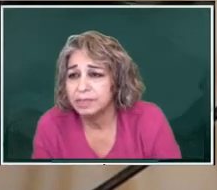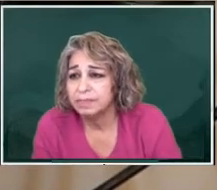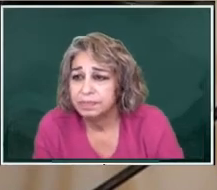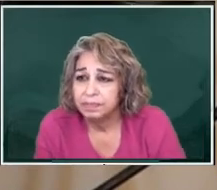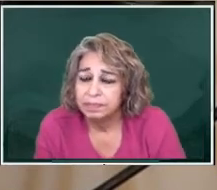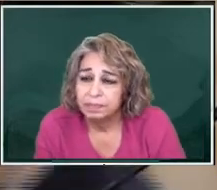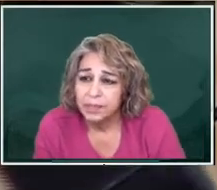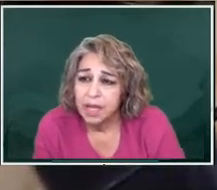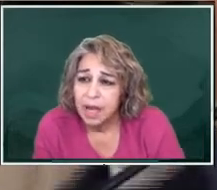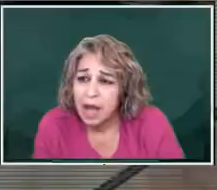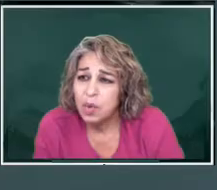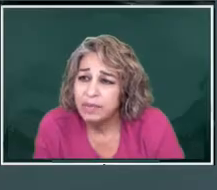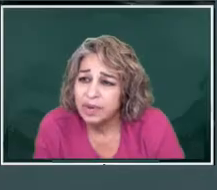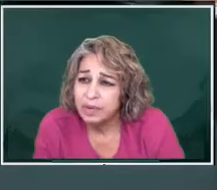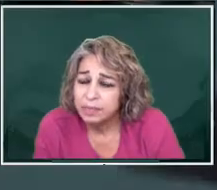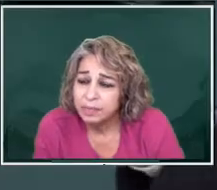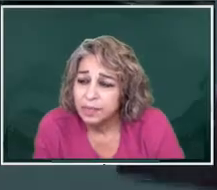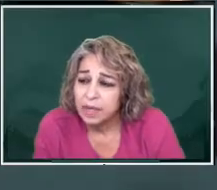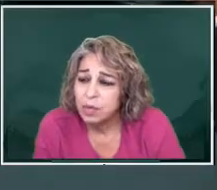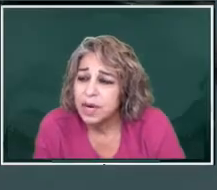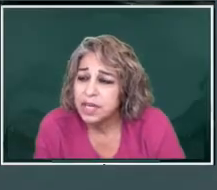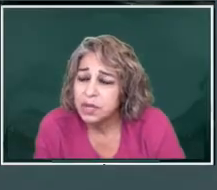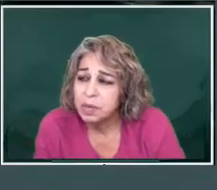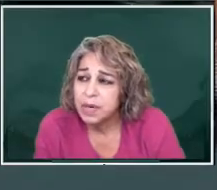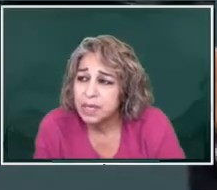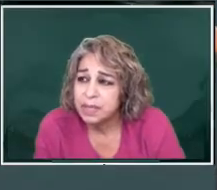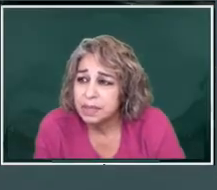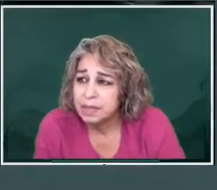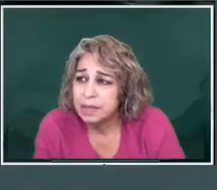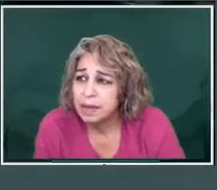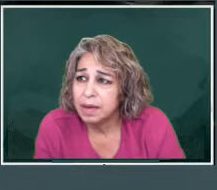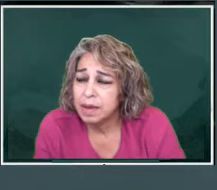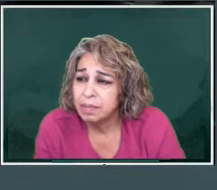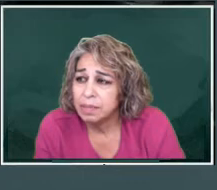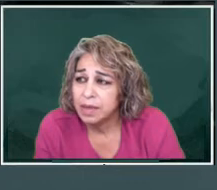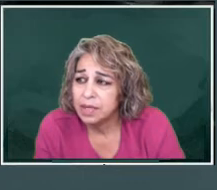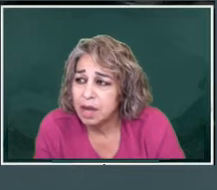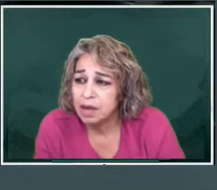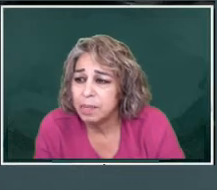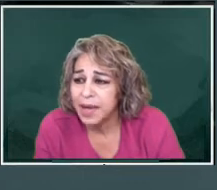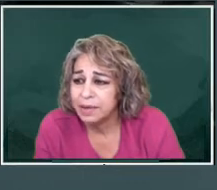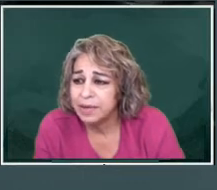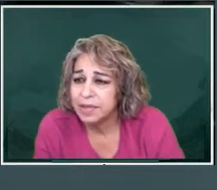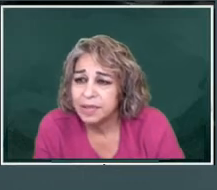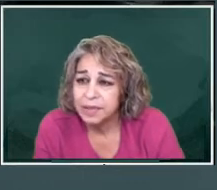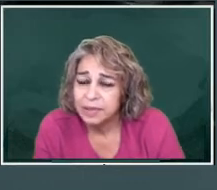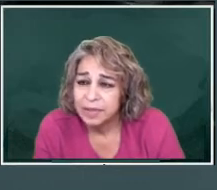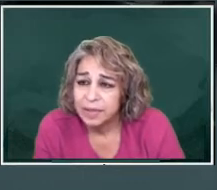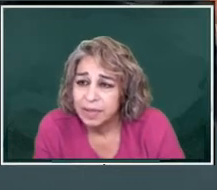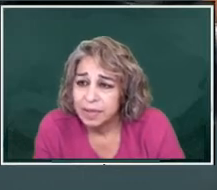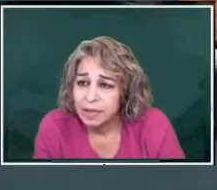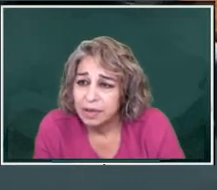that. However, what I do want to talk about